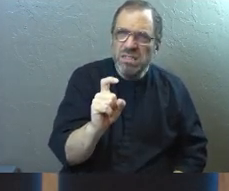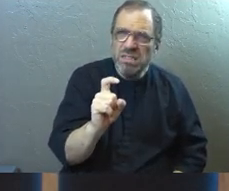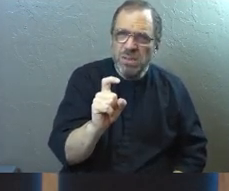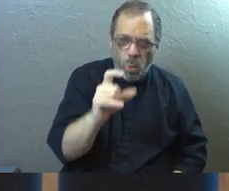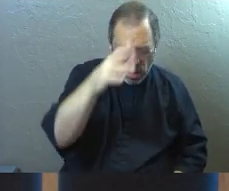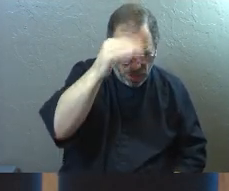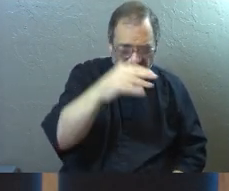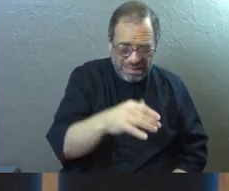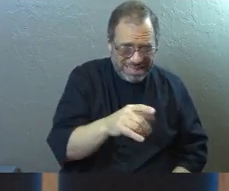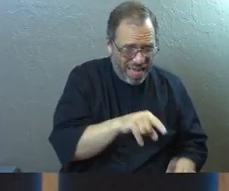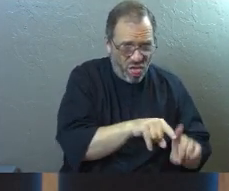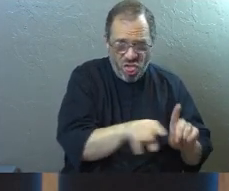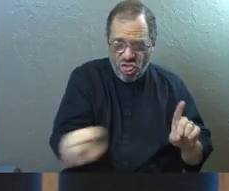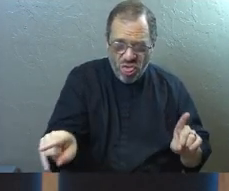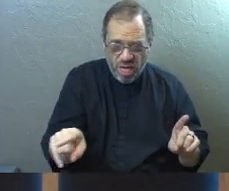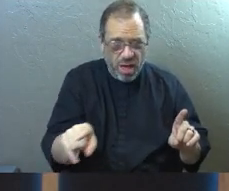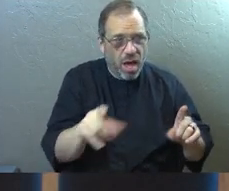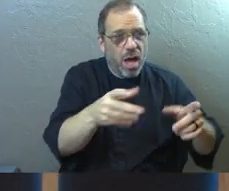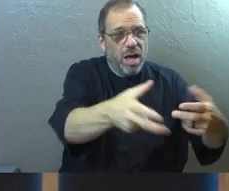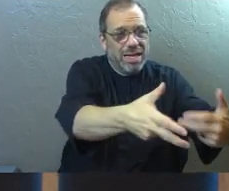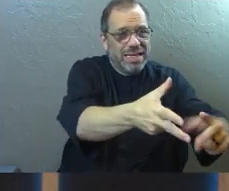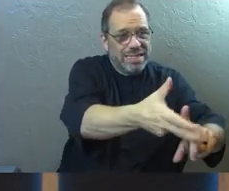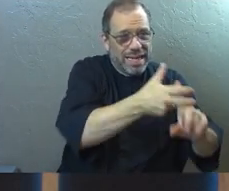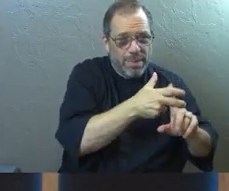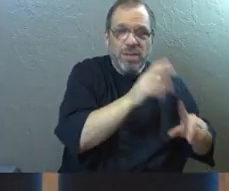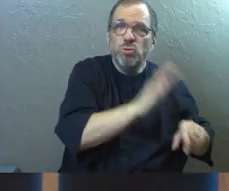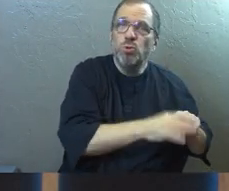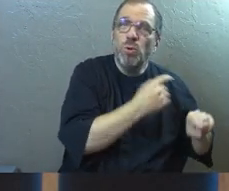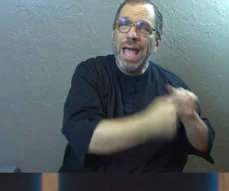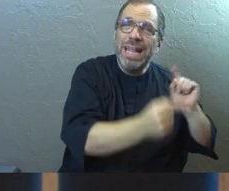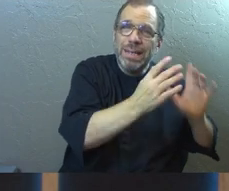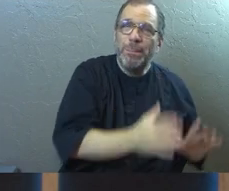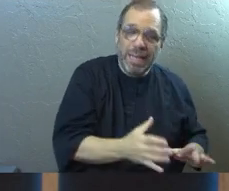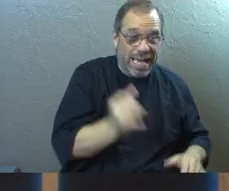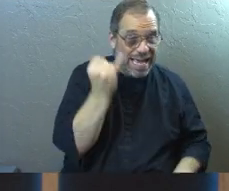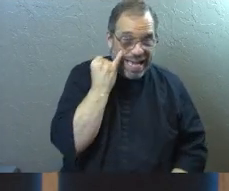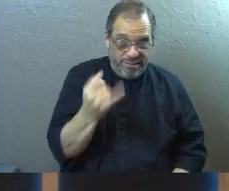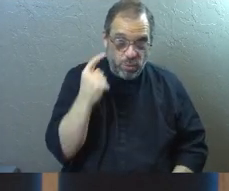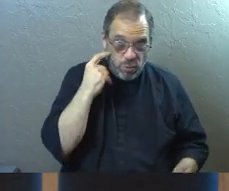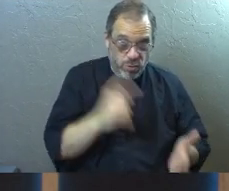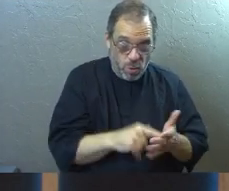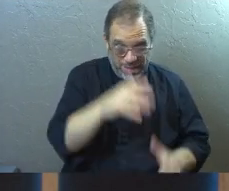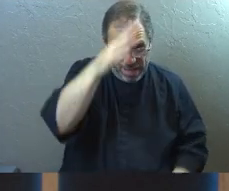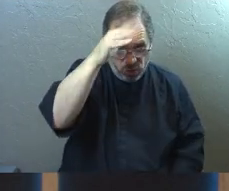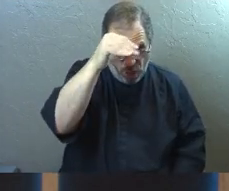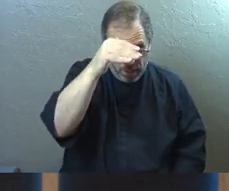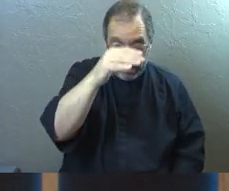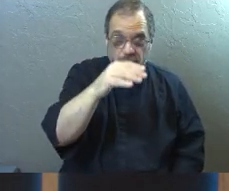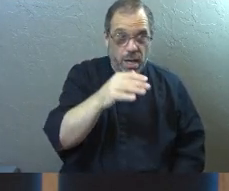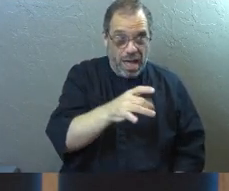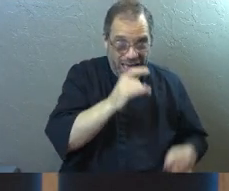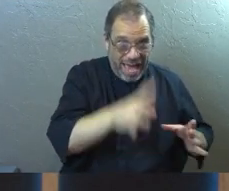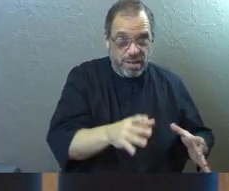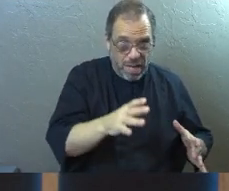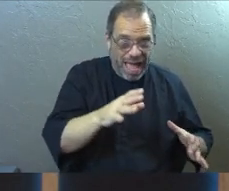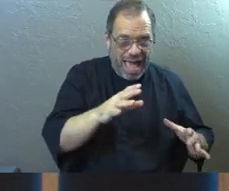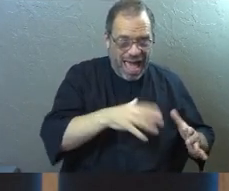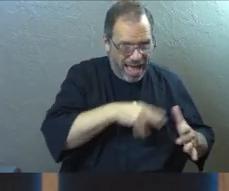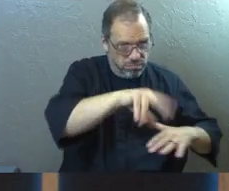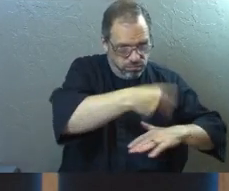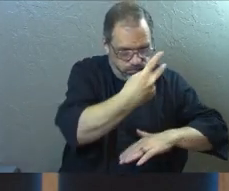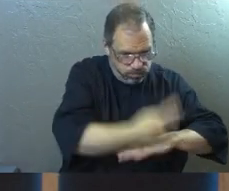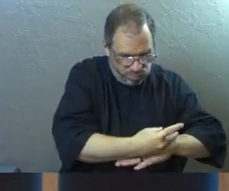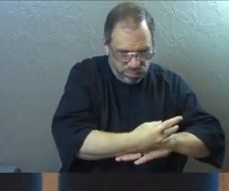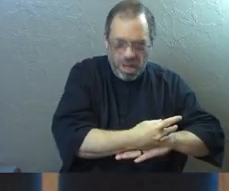ox or donkey that is straight away, take it back to your enemy. And if you see that the donkey or someone who hates you has collapsed